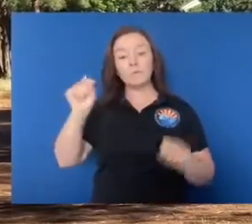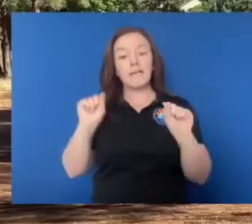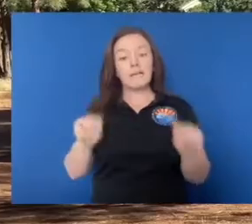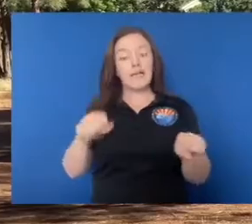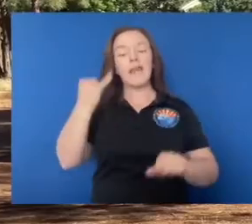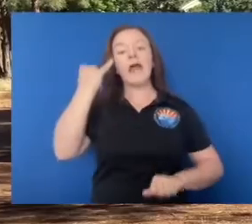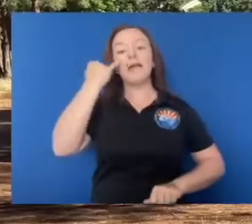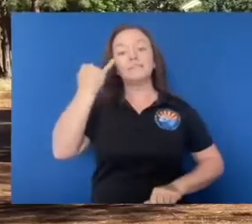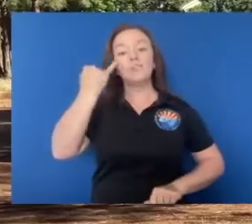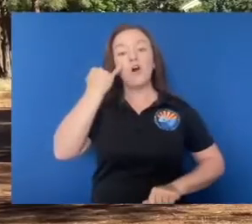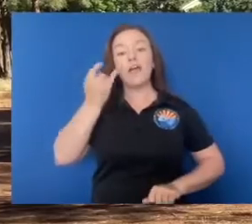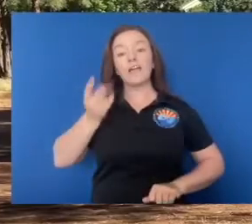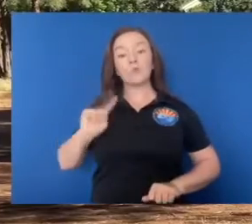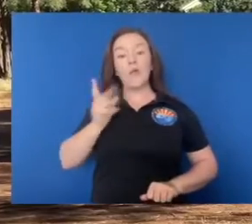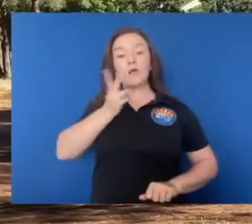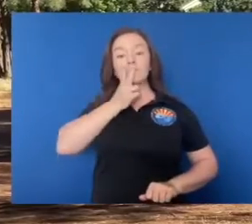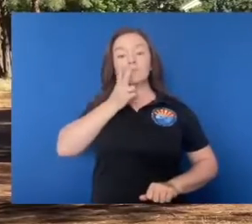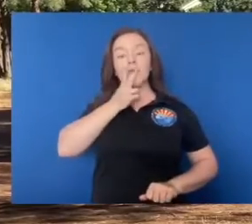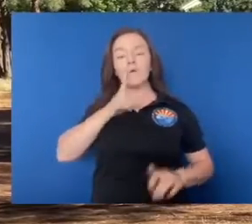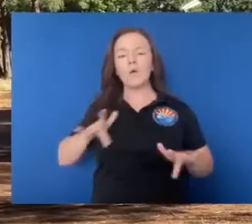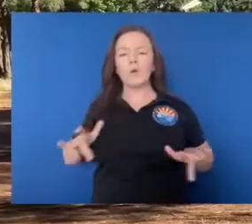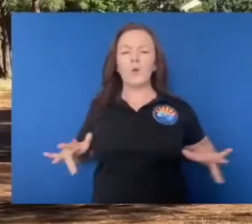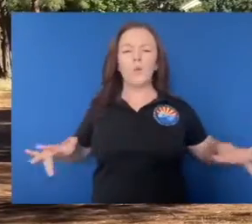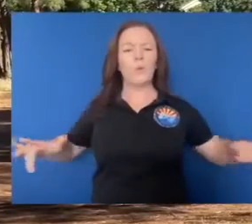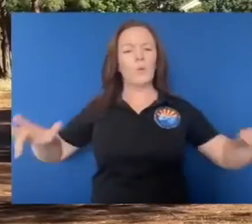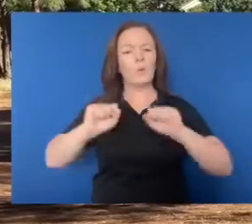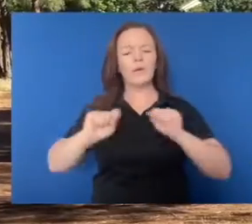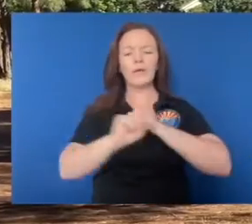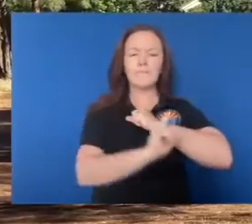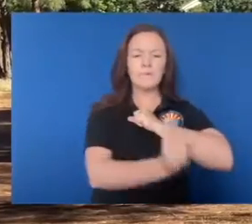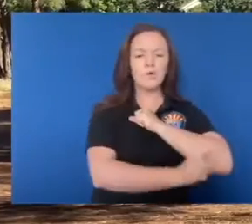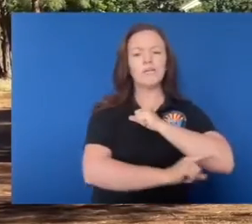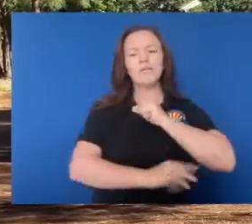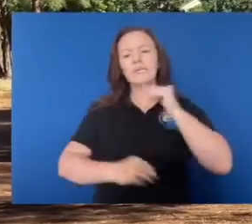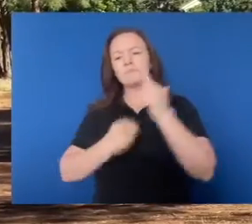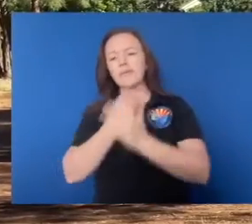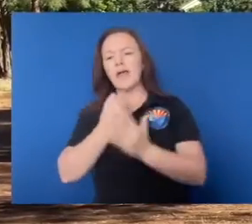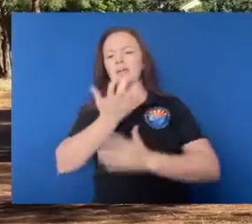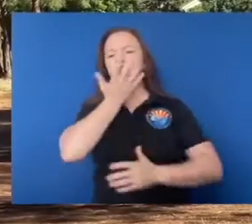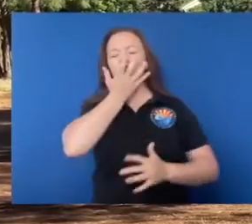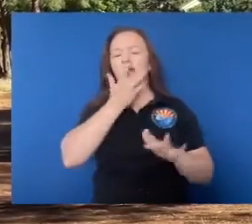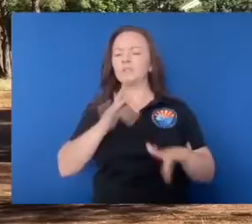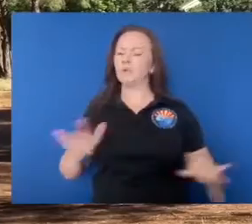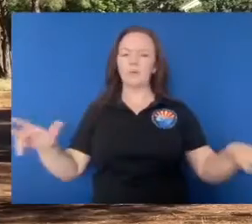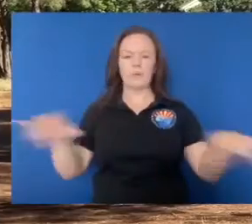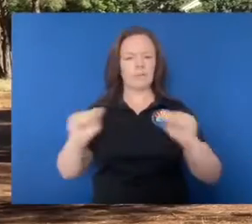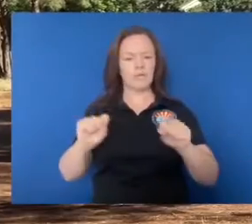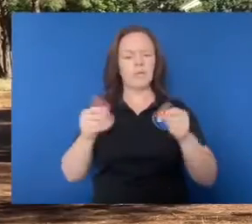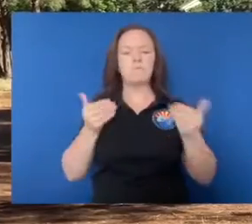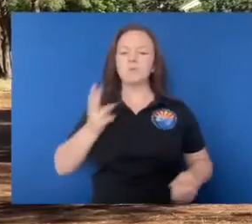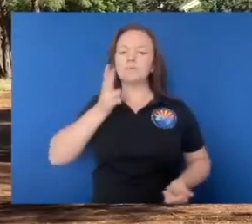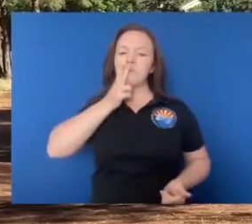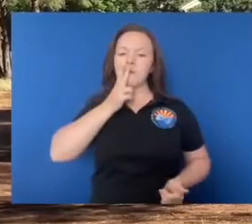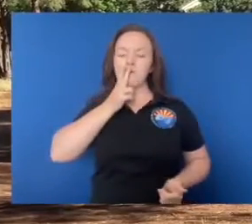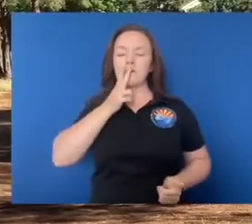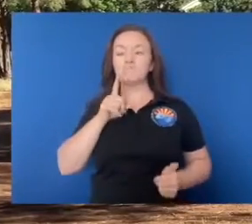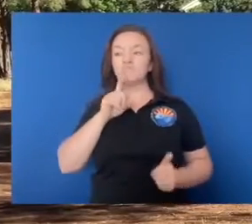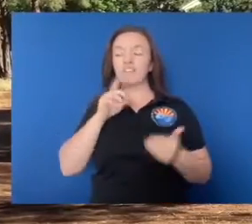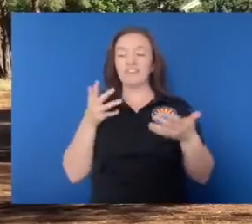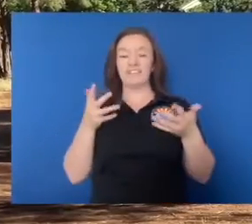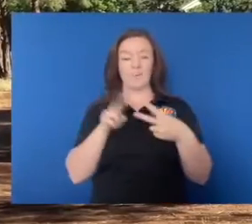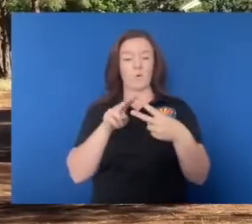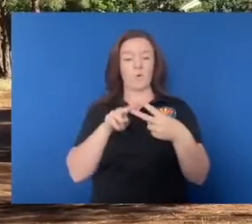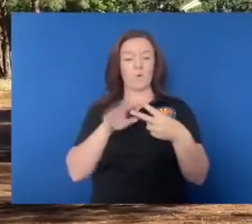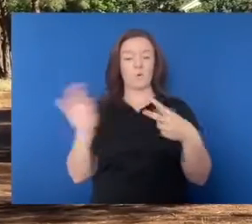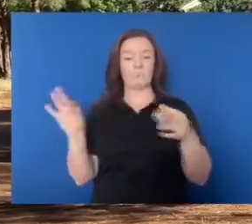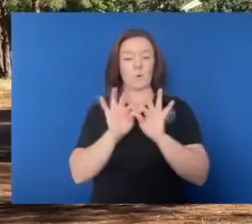the area is completely, complete, completely cleared of debris. And then, you know, that's, those are